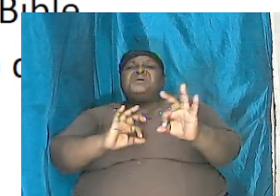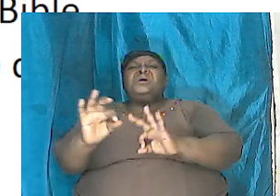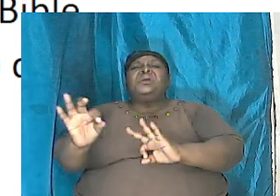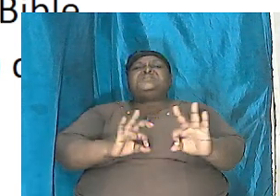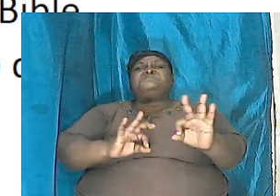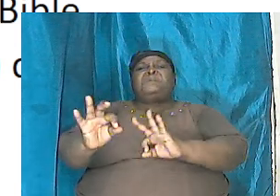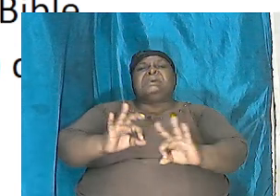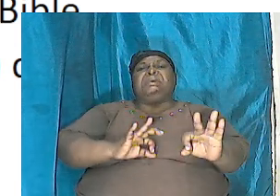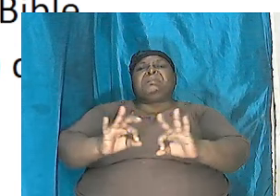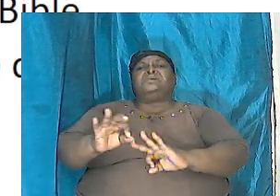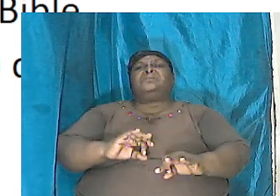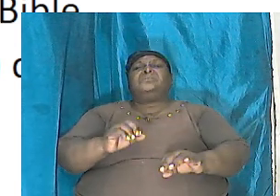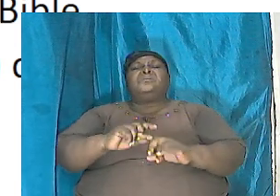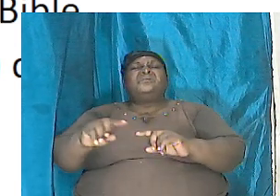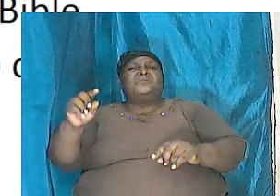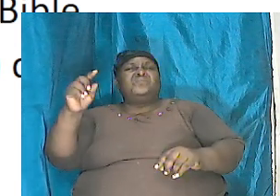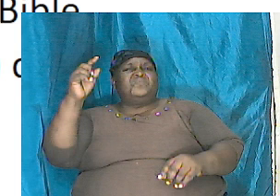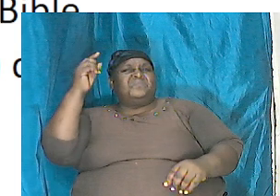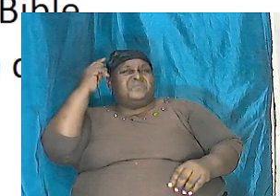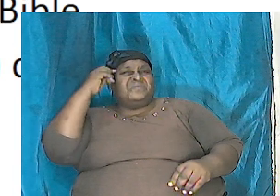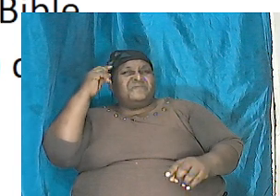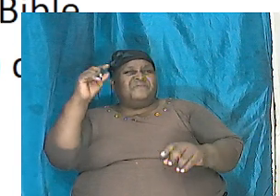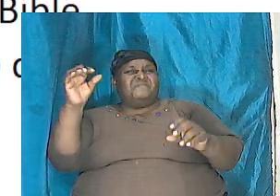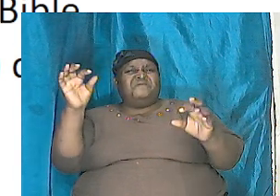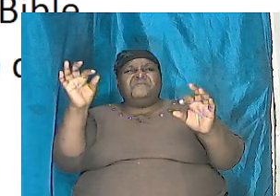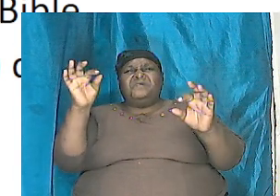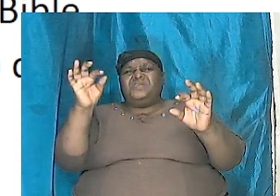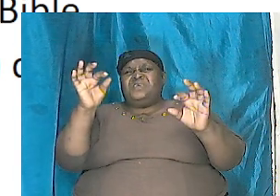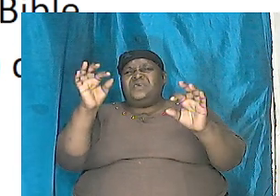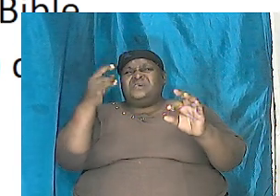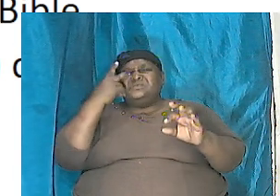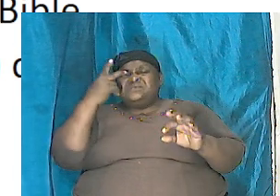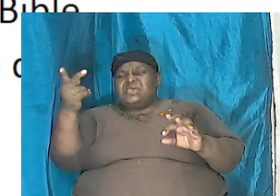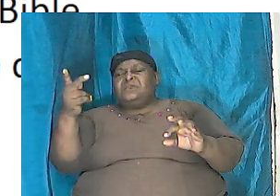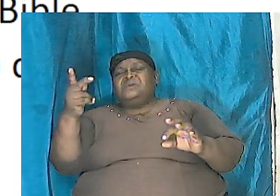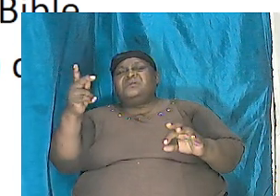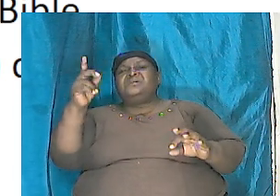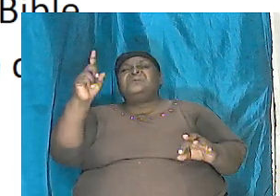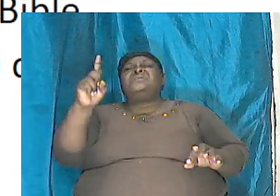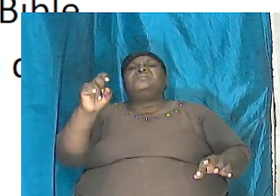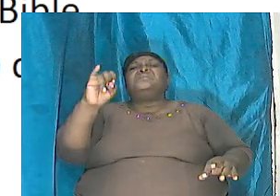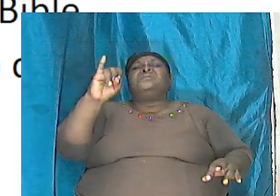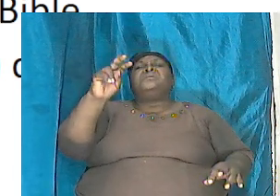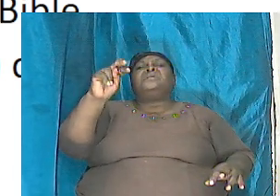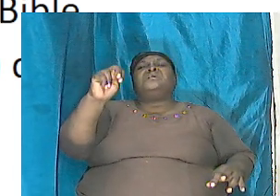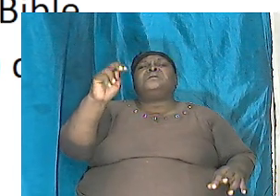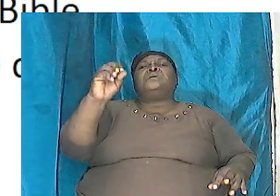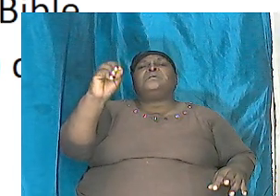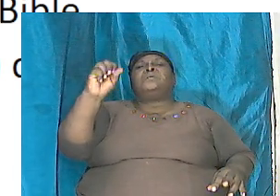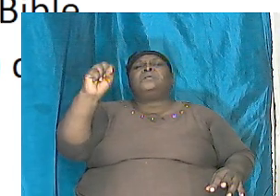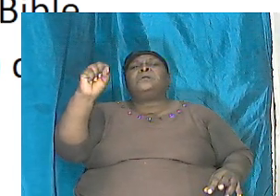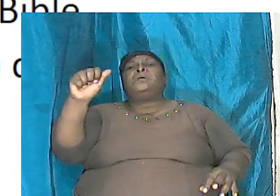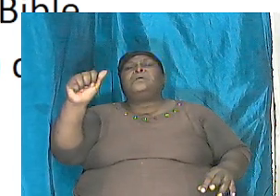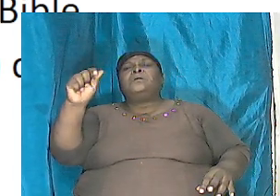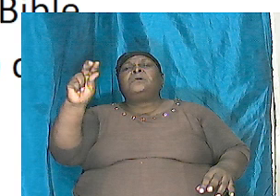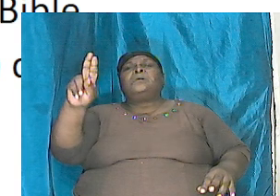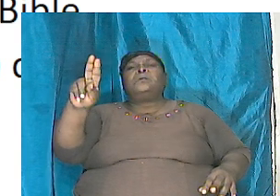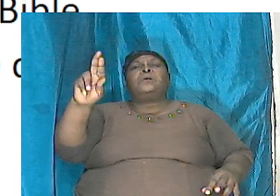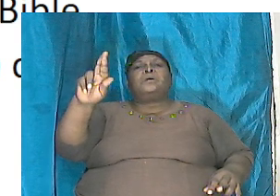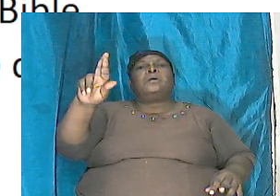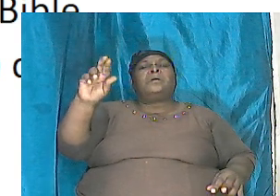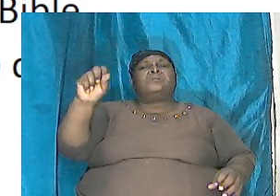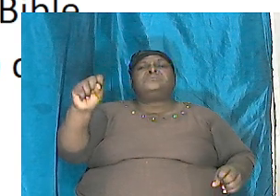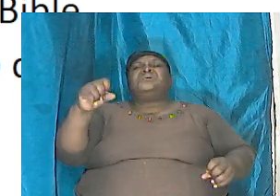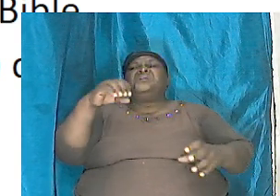don't fit dinosaurs into the Bible you don't find out what it is that people say and what it is that